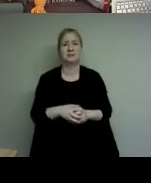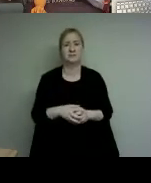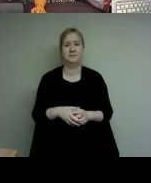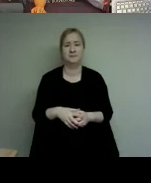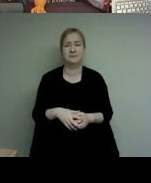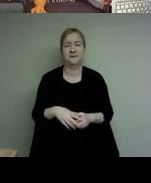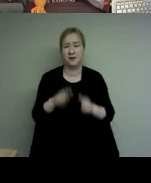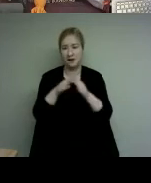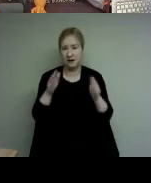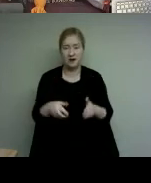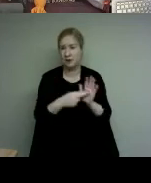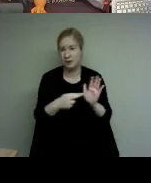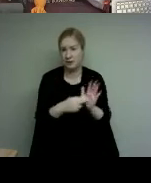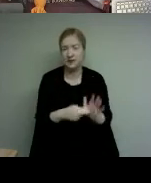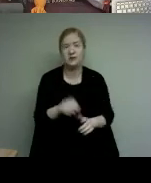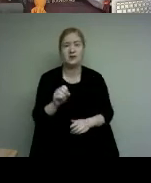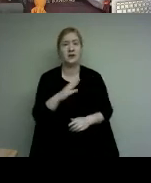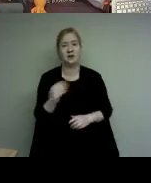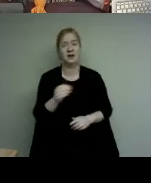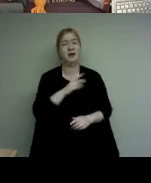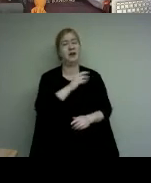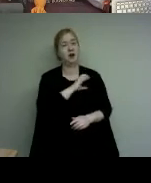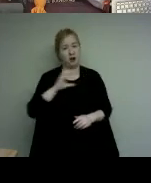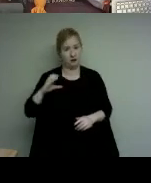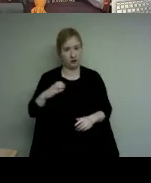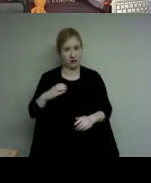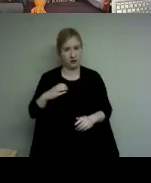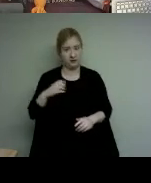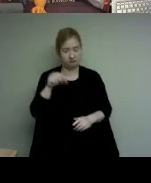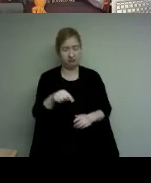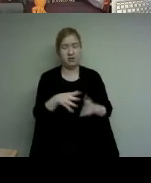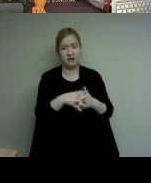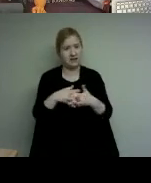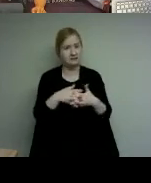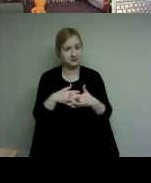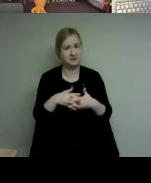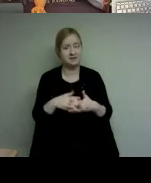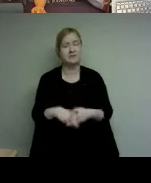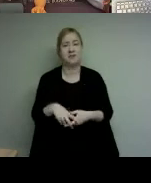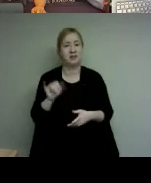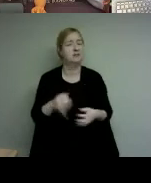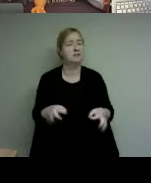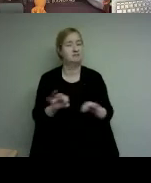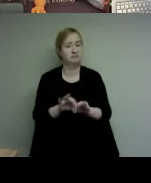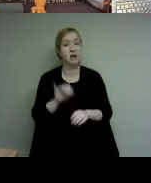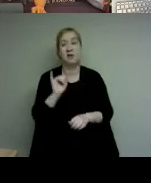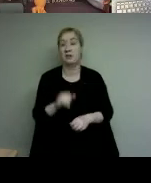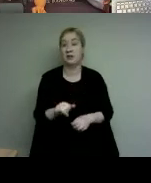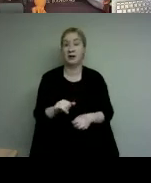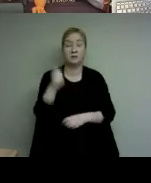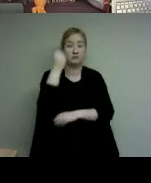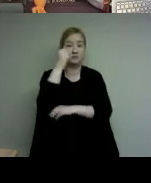congress or as president of the united states this movement gave energy to a